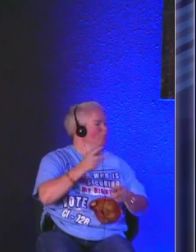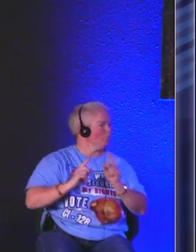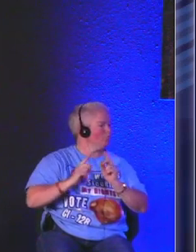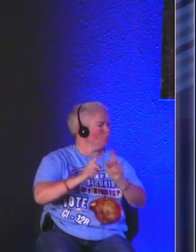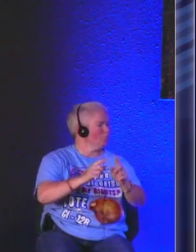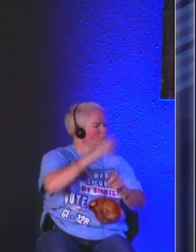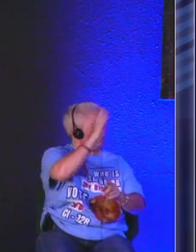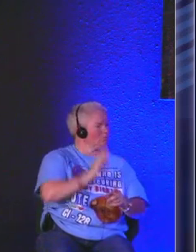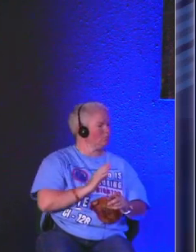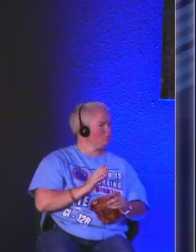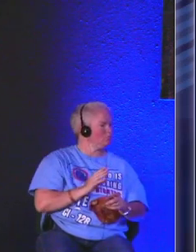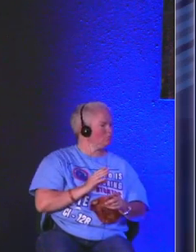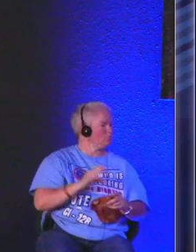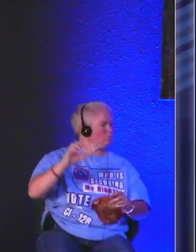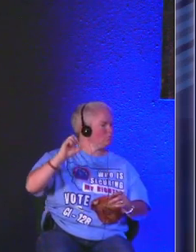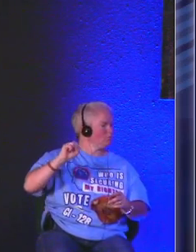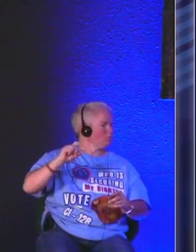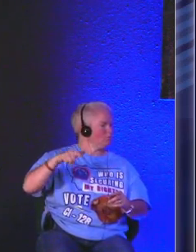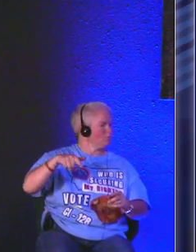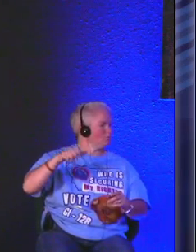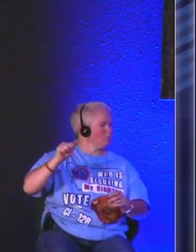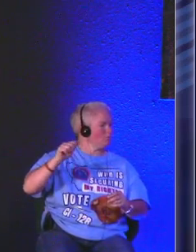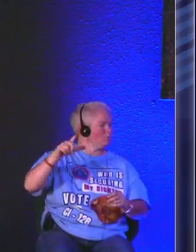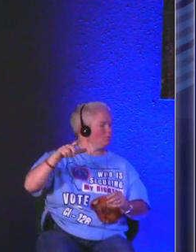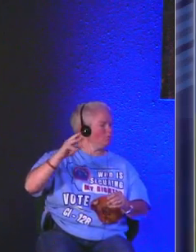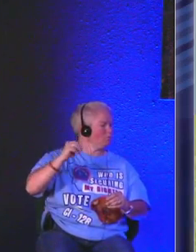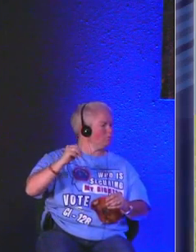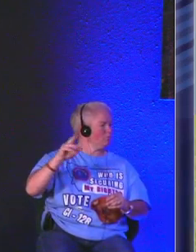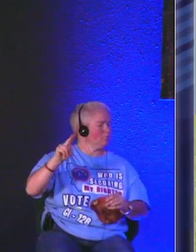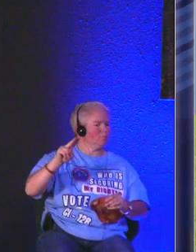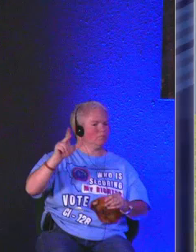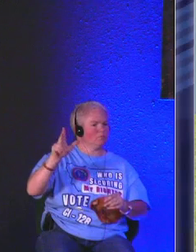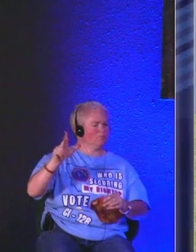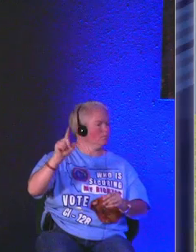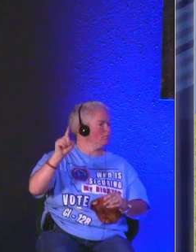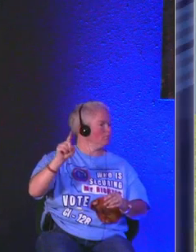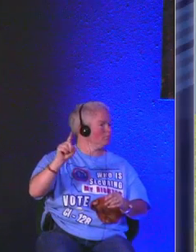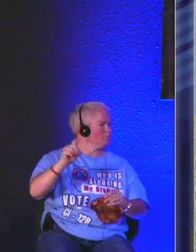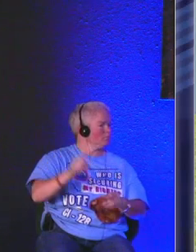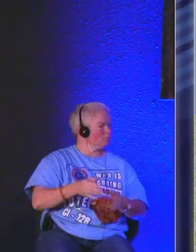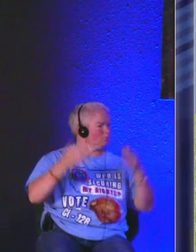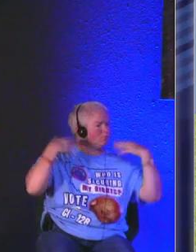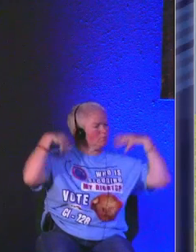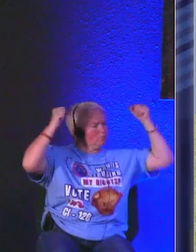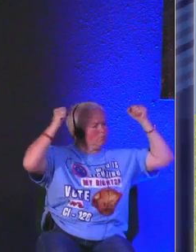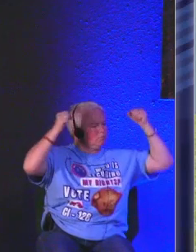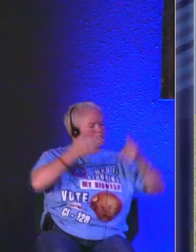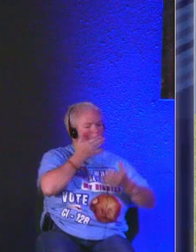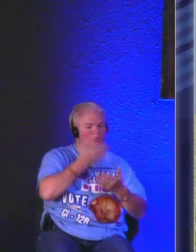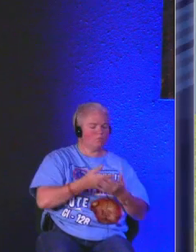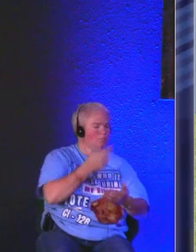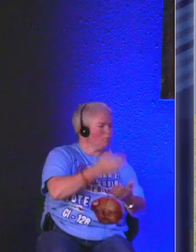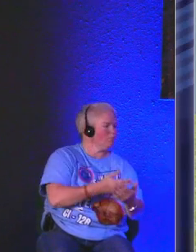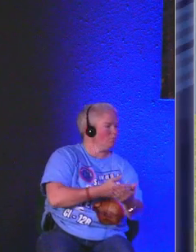him so psalms 23 1 allows us to have confidence in the good shepherd's ability